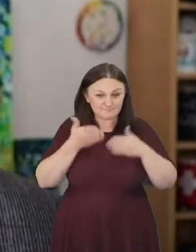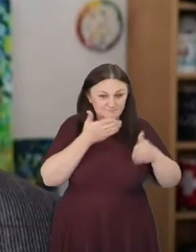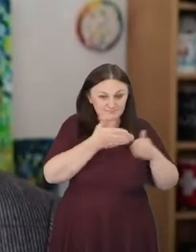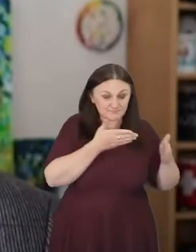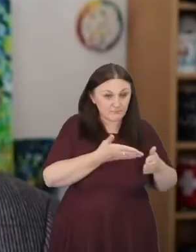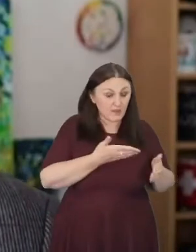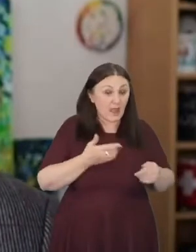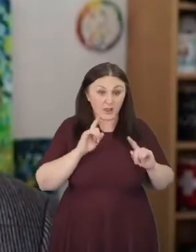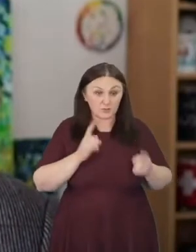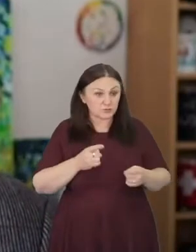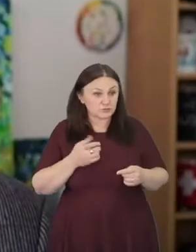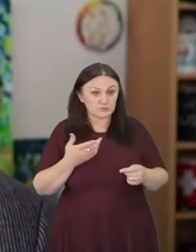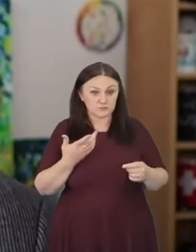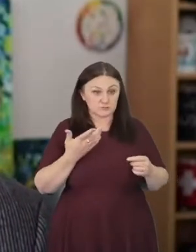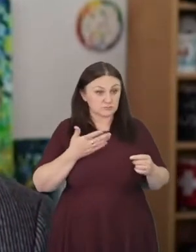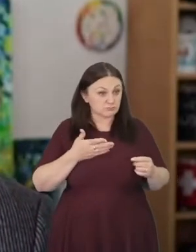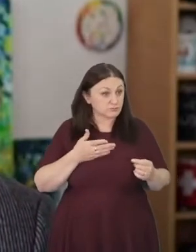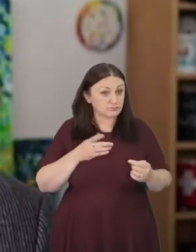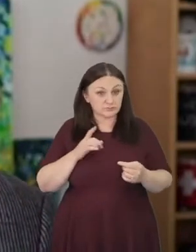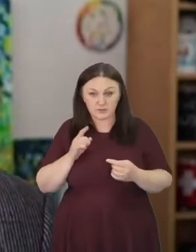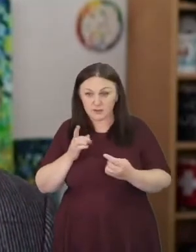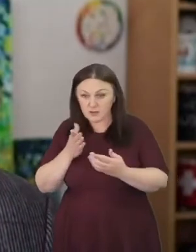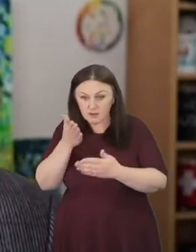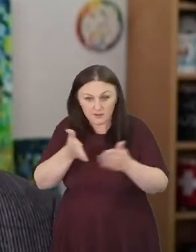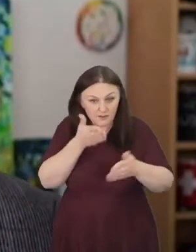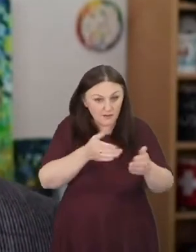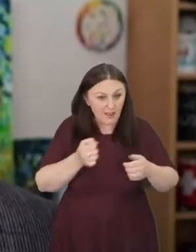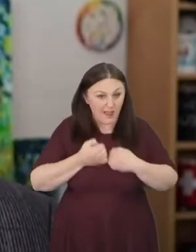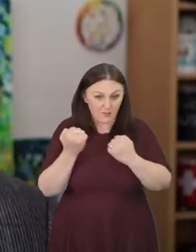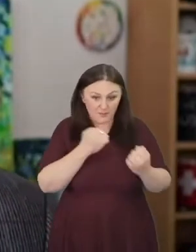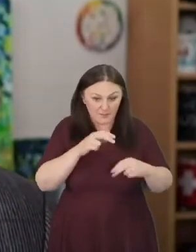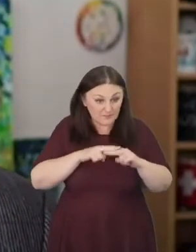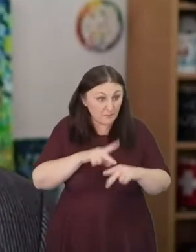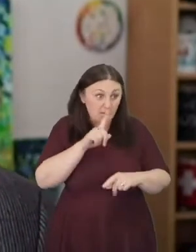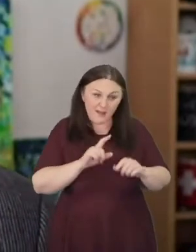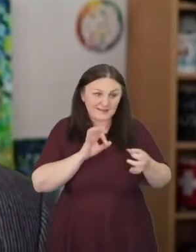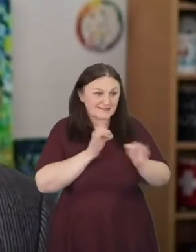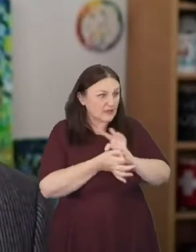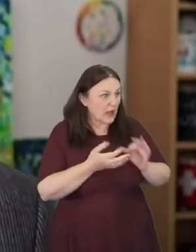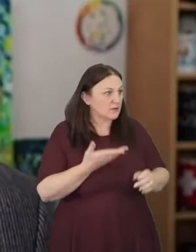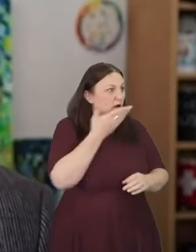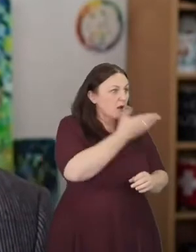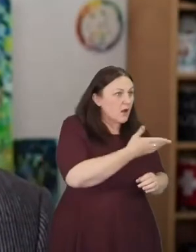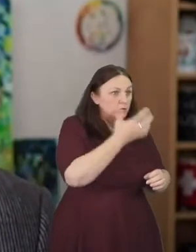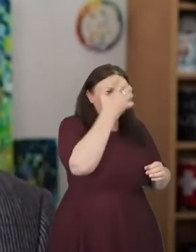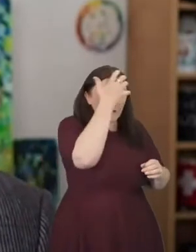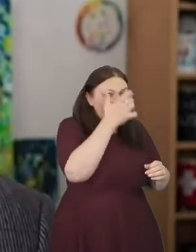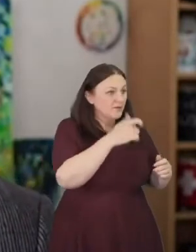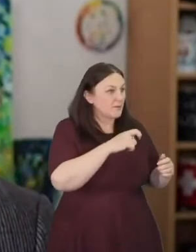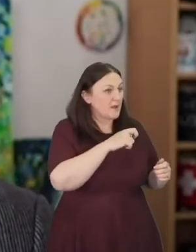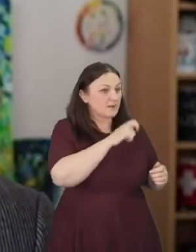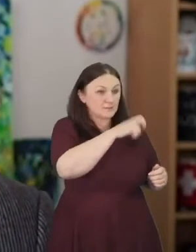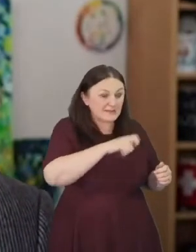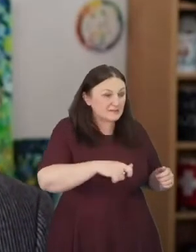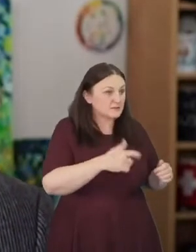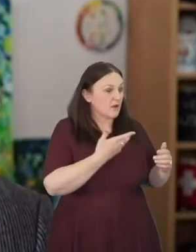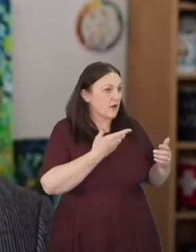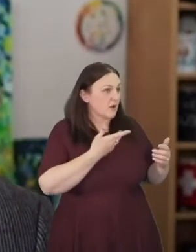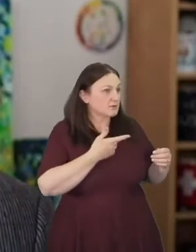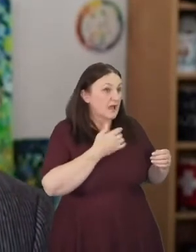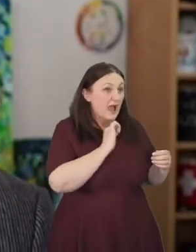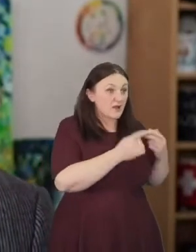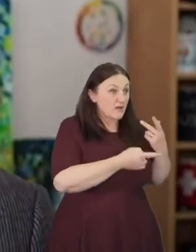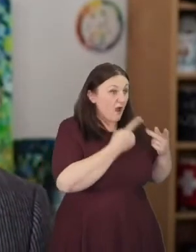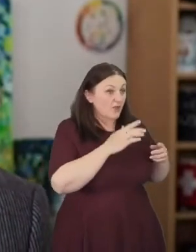to shadow government ministers and others working in government about issues around black lives matter and injustice